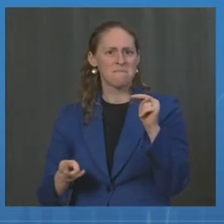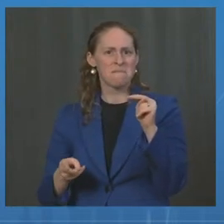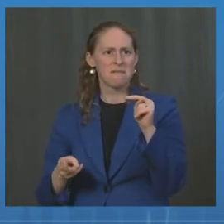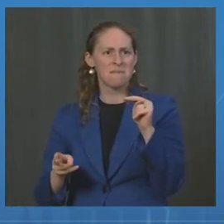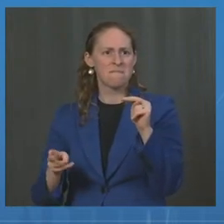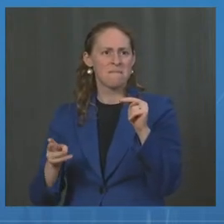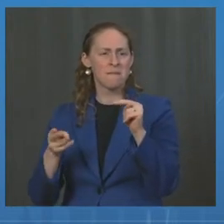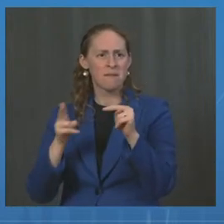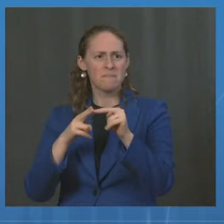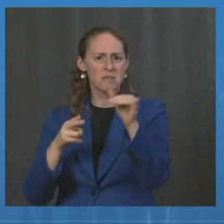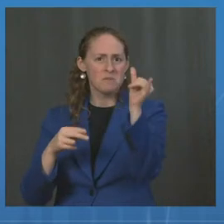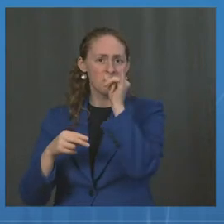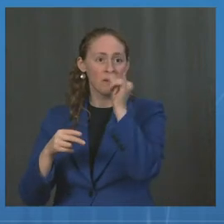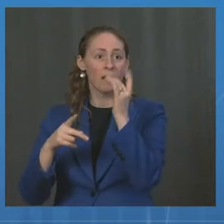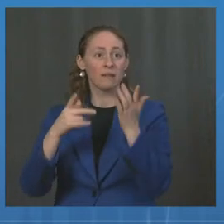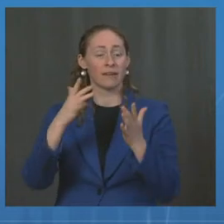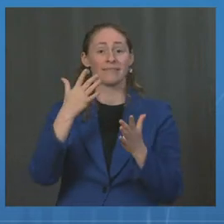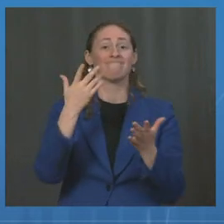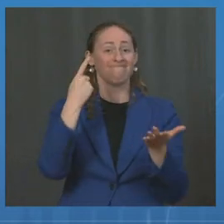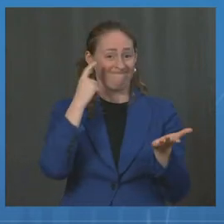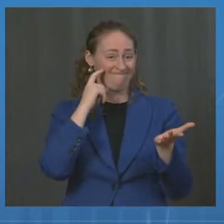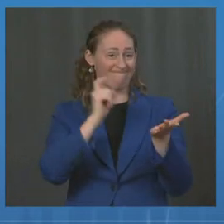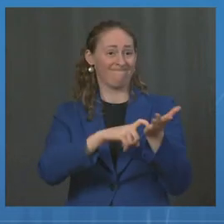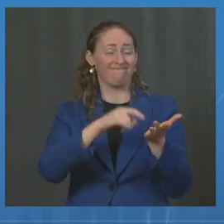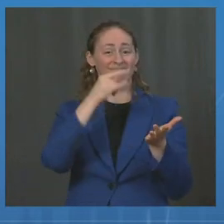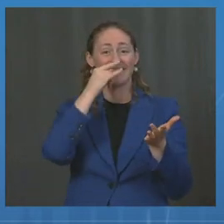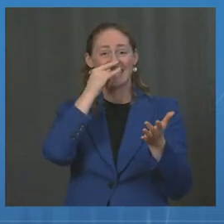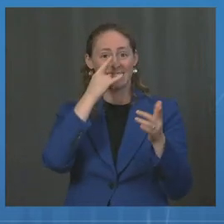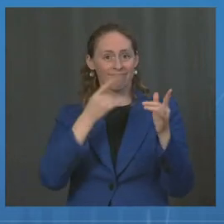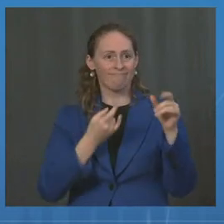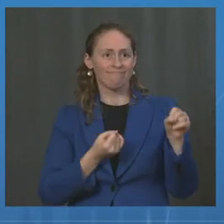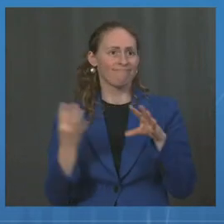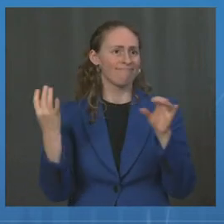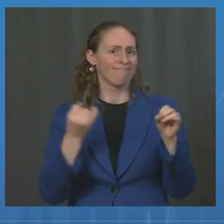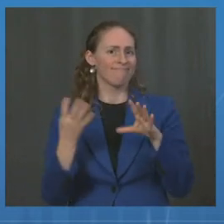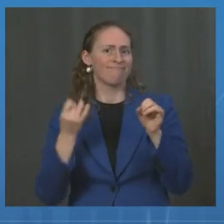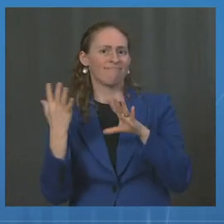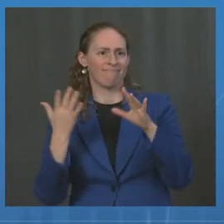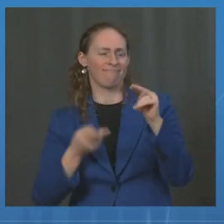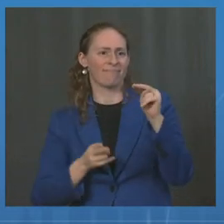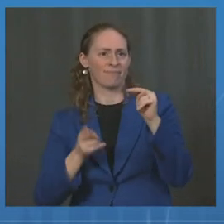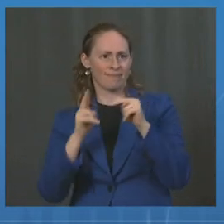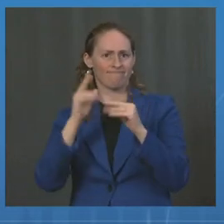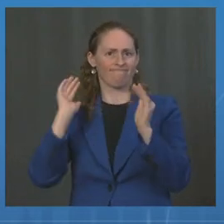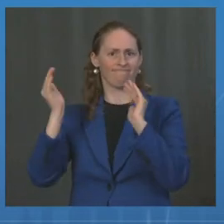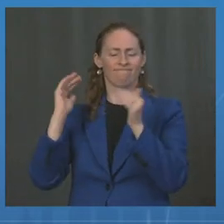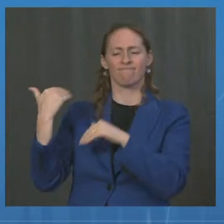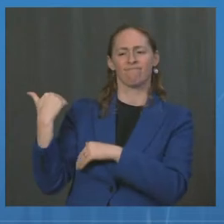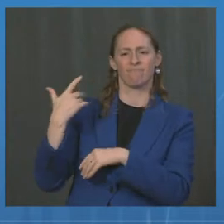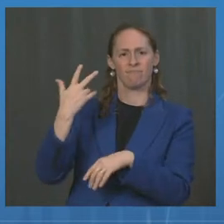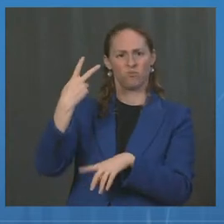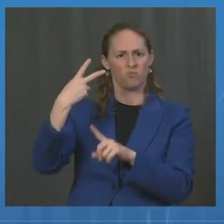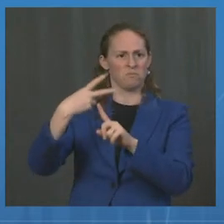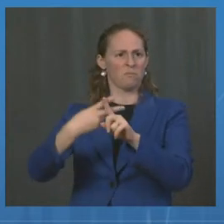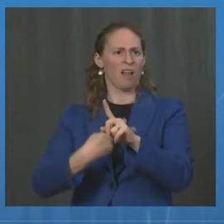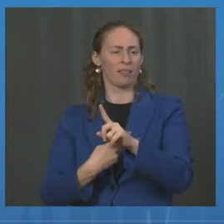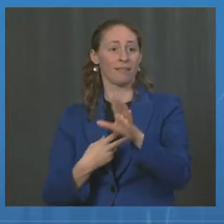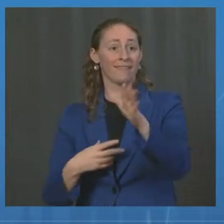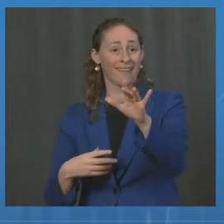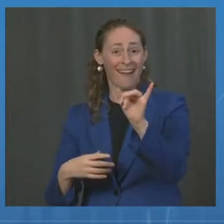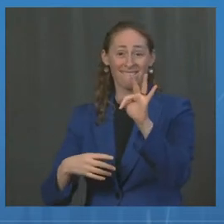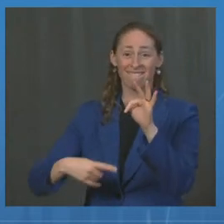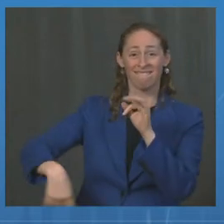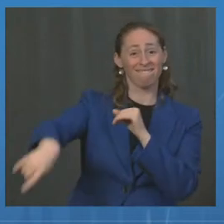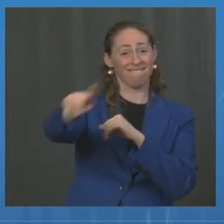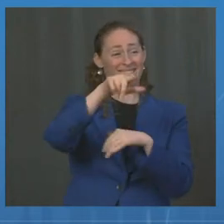with COVID was also increasing. From late June to mid-August, in the context of low community vaccination coverage and the